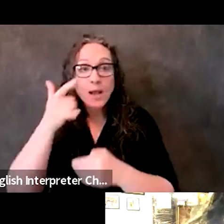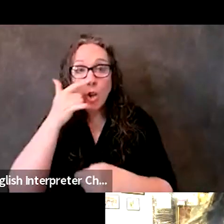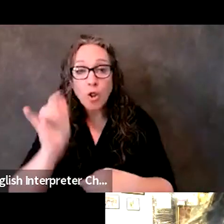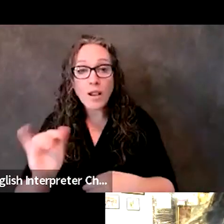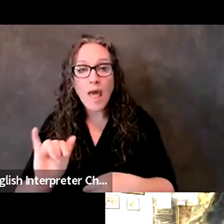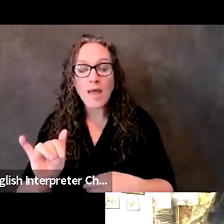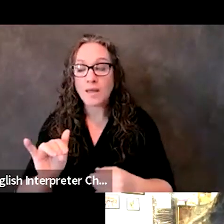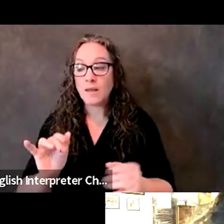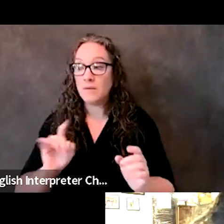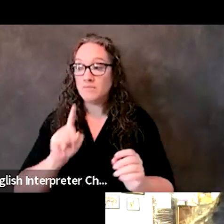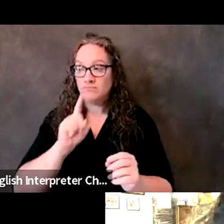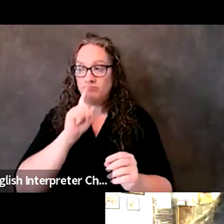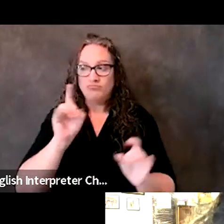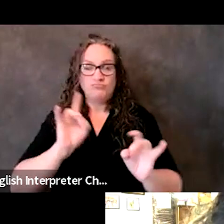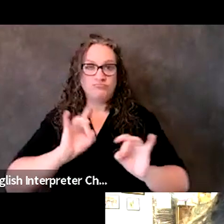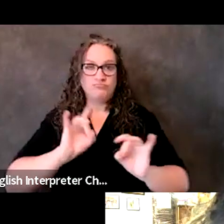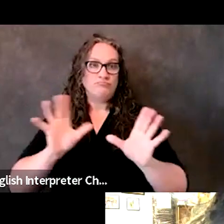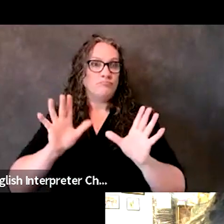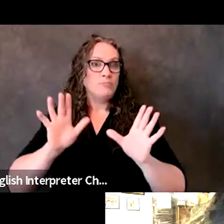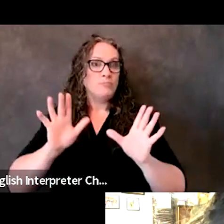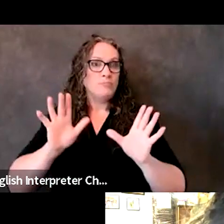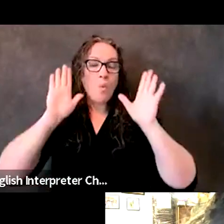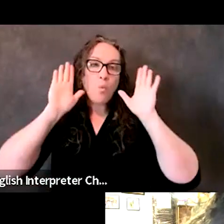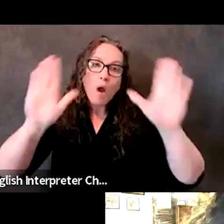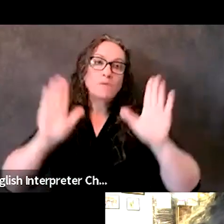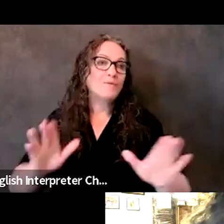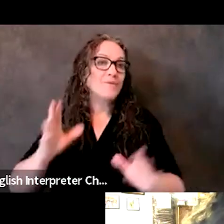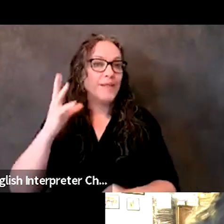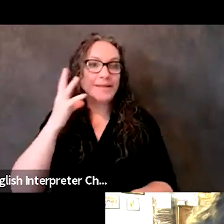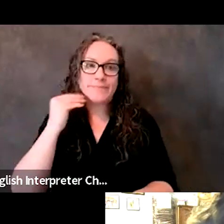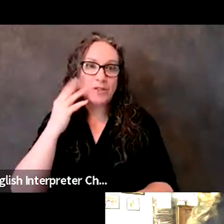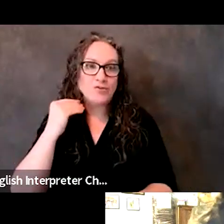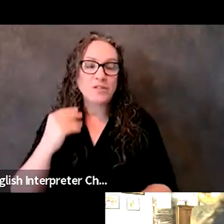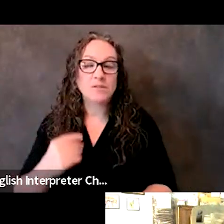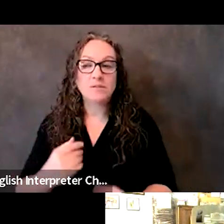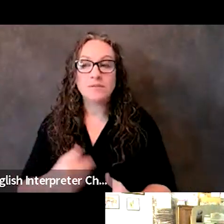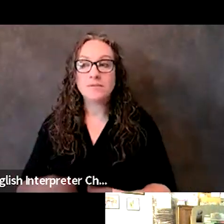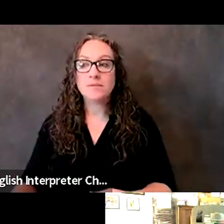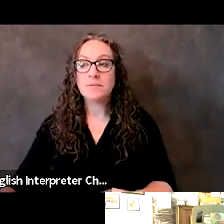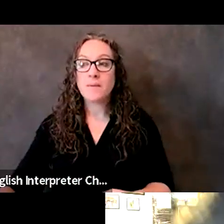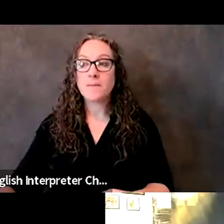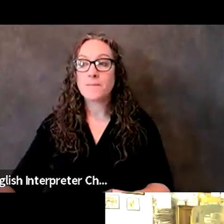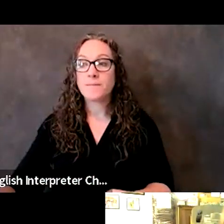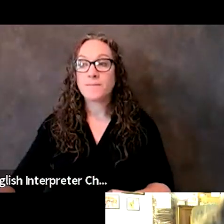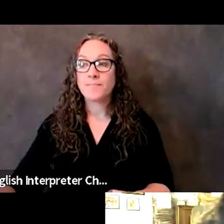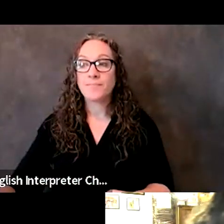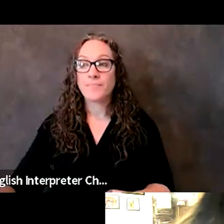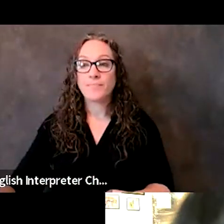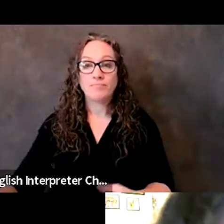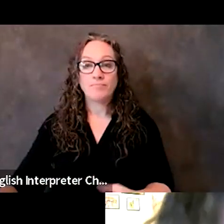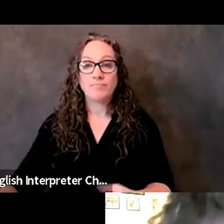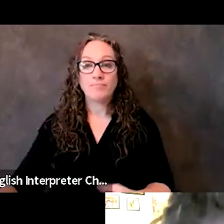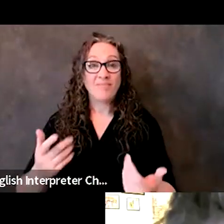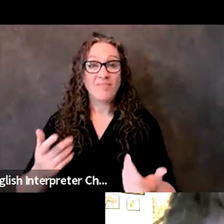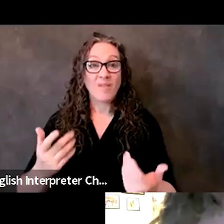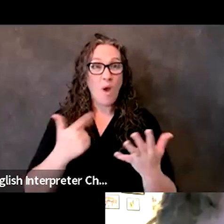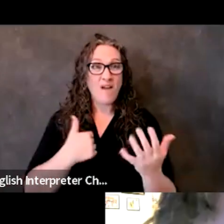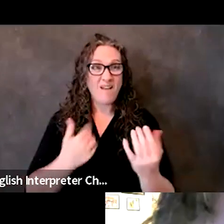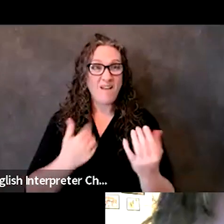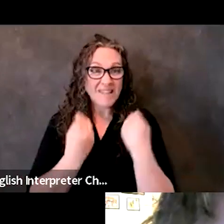an incredible experience. And I have learned more than I have given, I think.